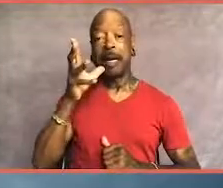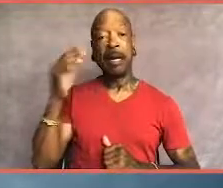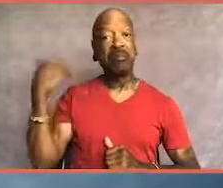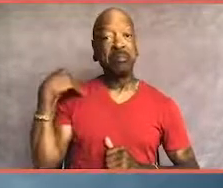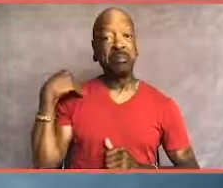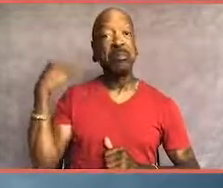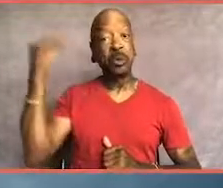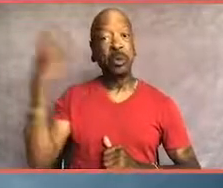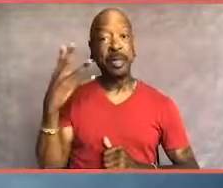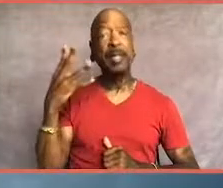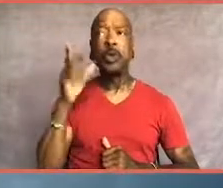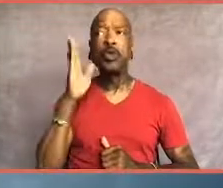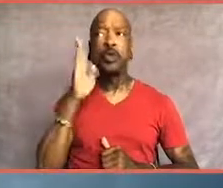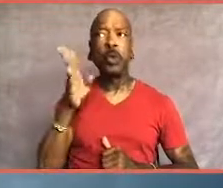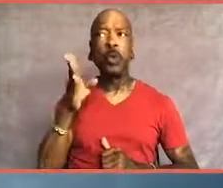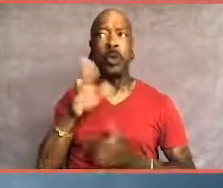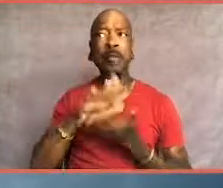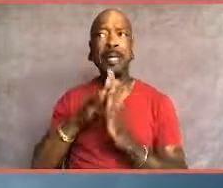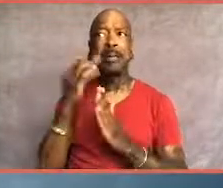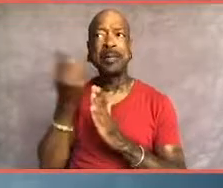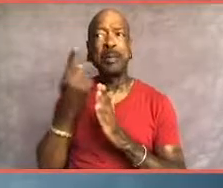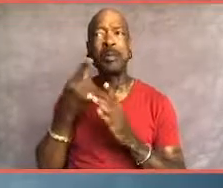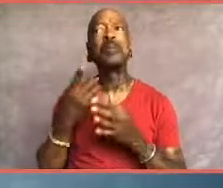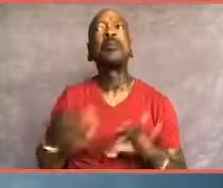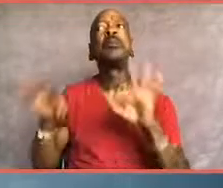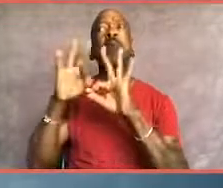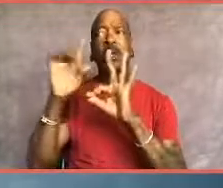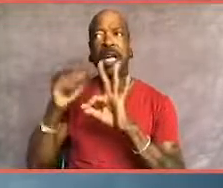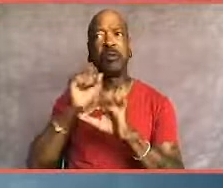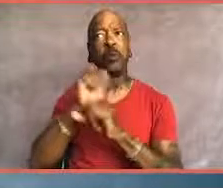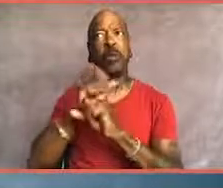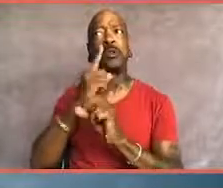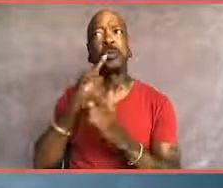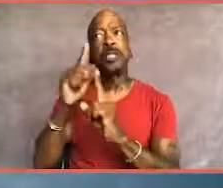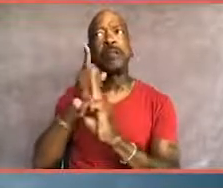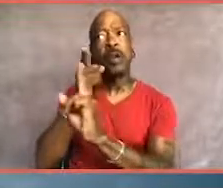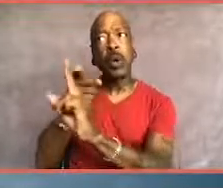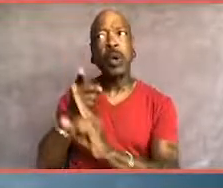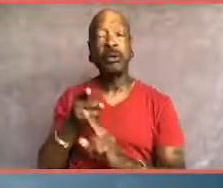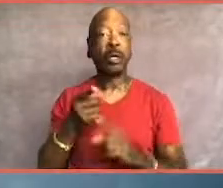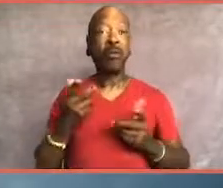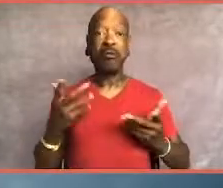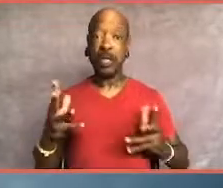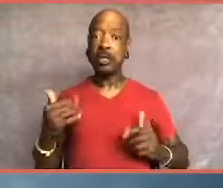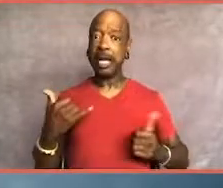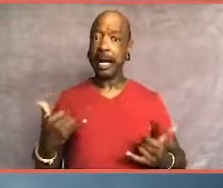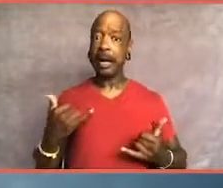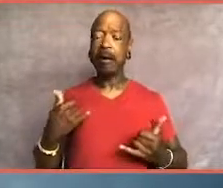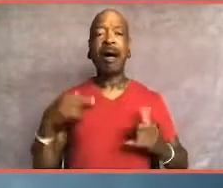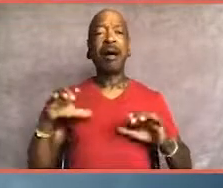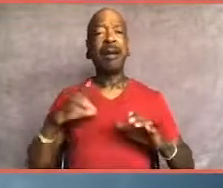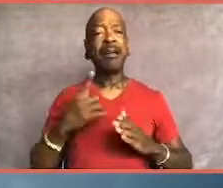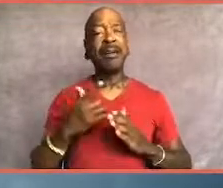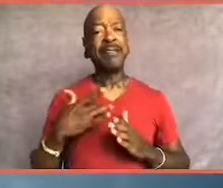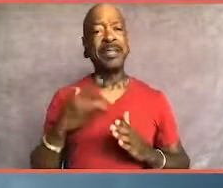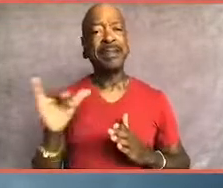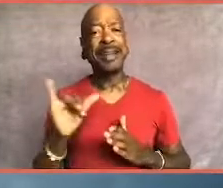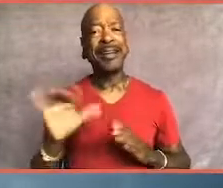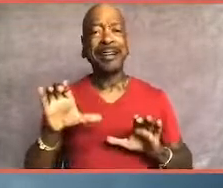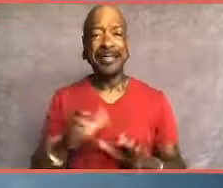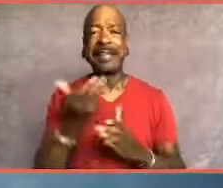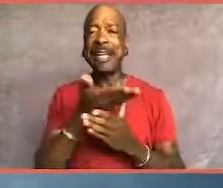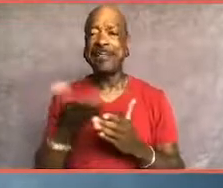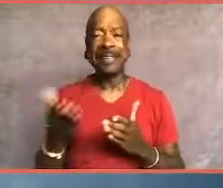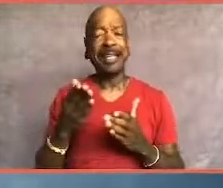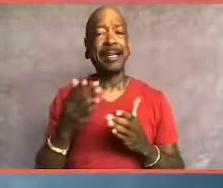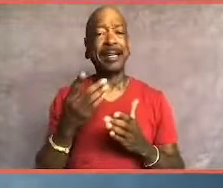you're going to be somebody and, you know, you got to work towards it. And that's what I did. And now I feel like I've done everything. I've done